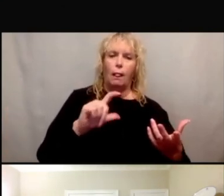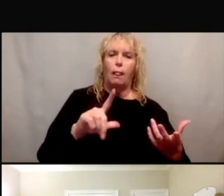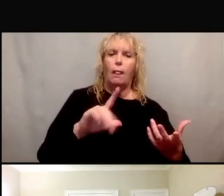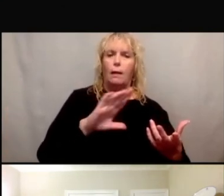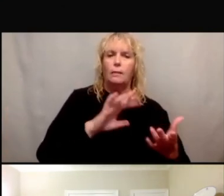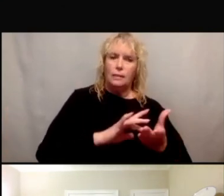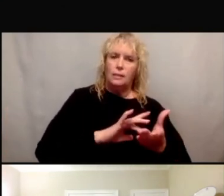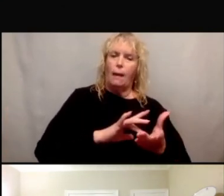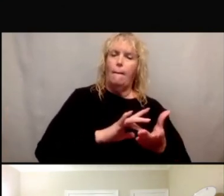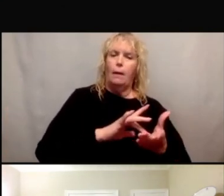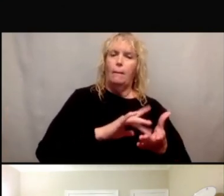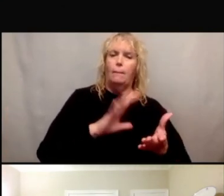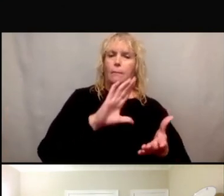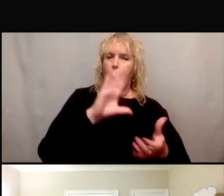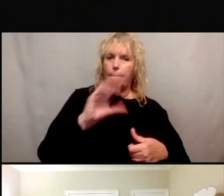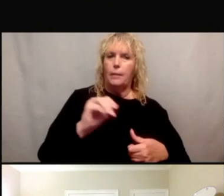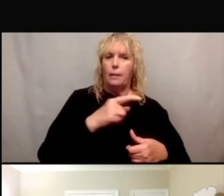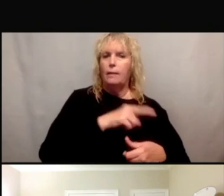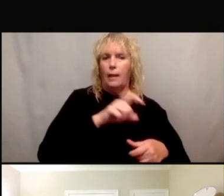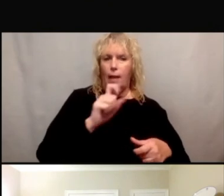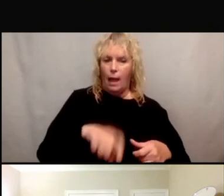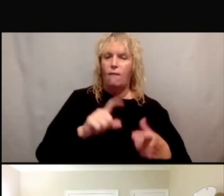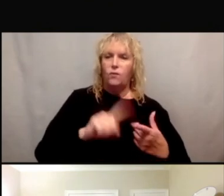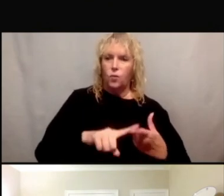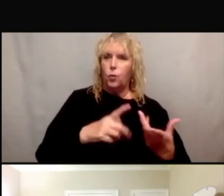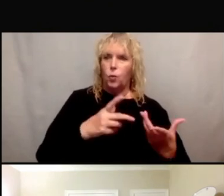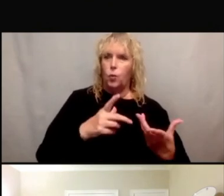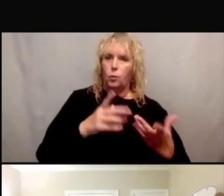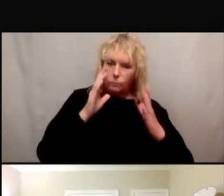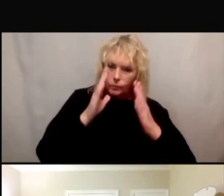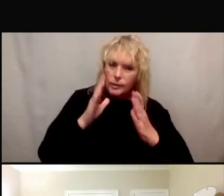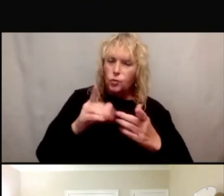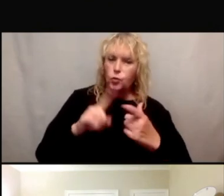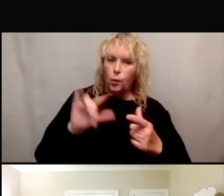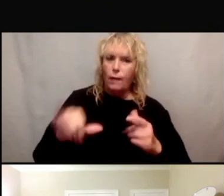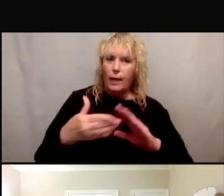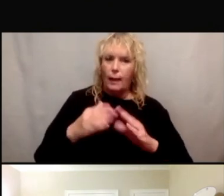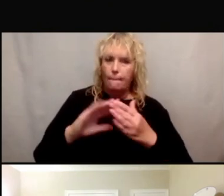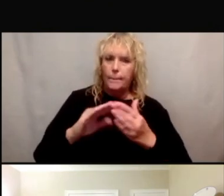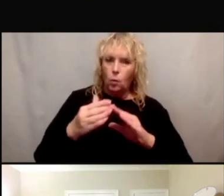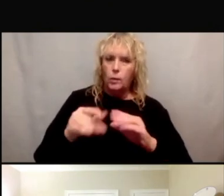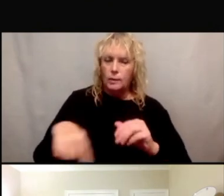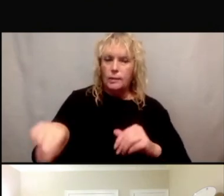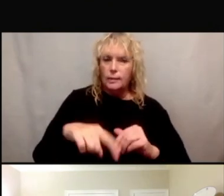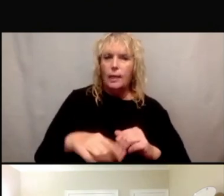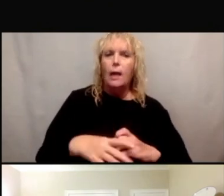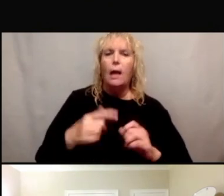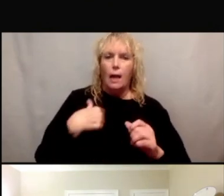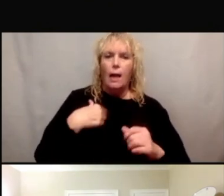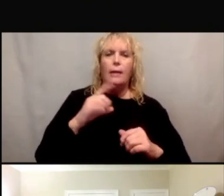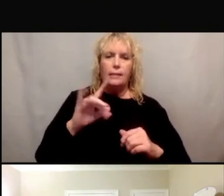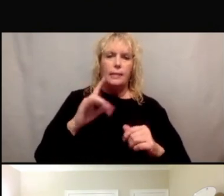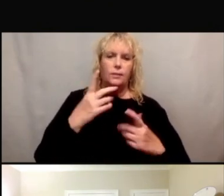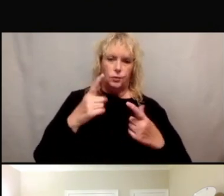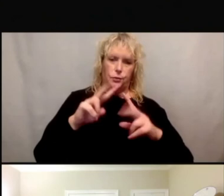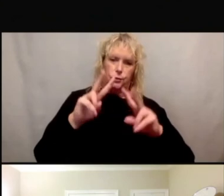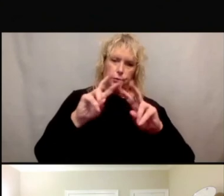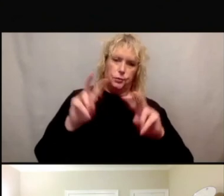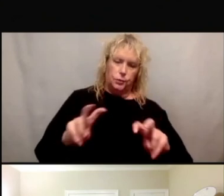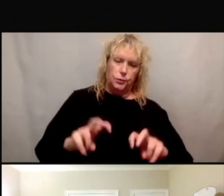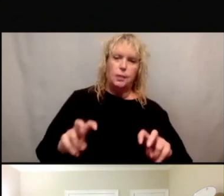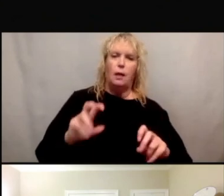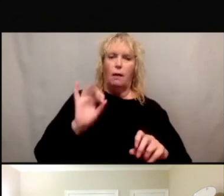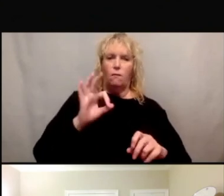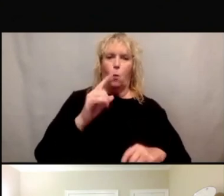invest in these communities, because I did a retrospective data analysis of one of the studies that we're looking at.